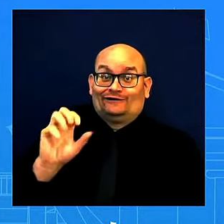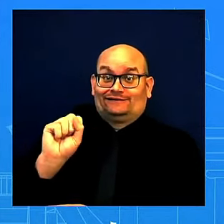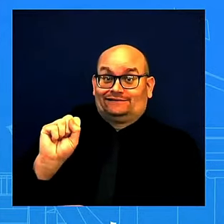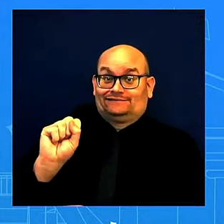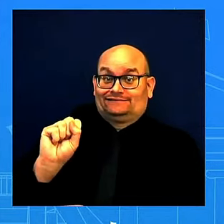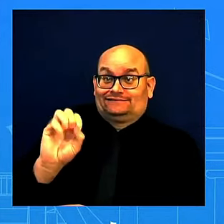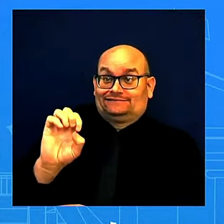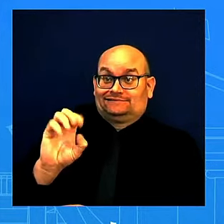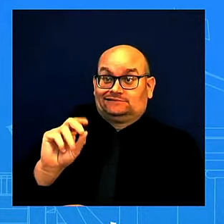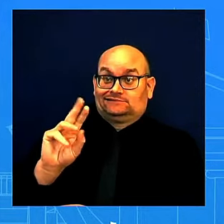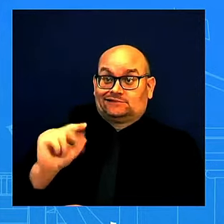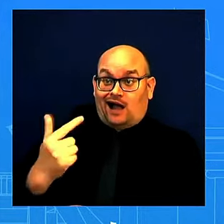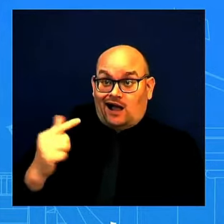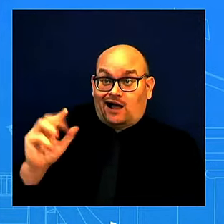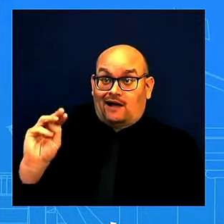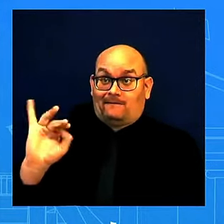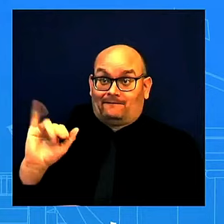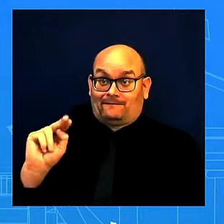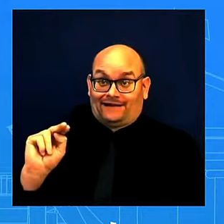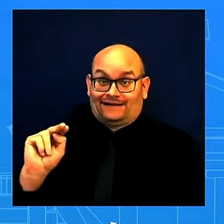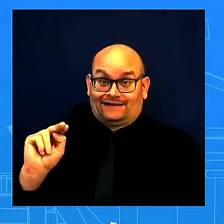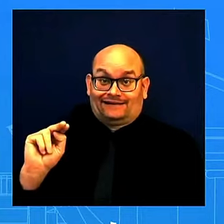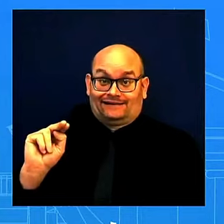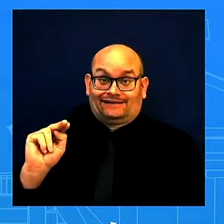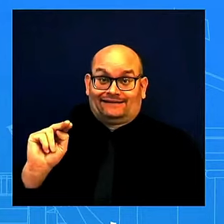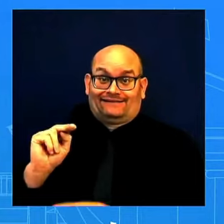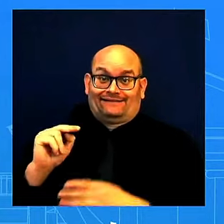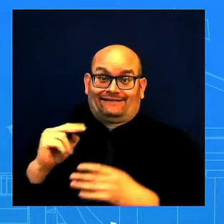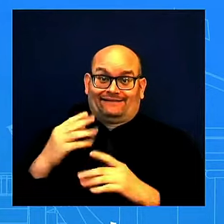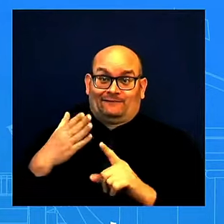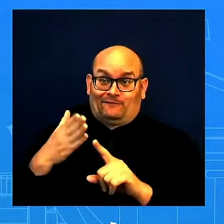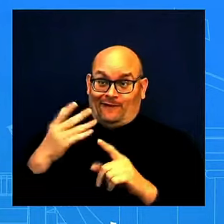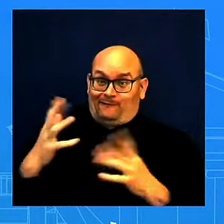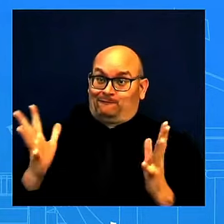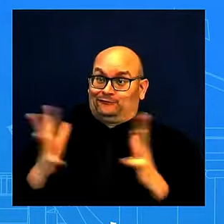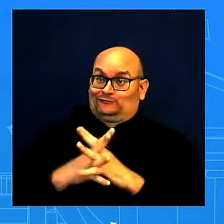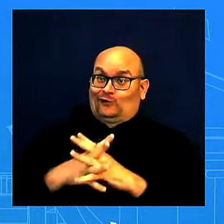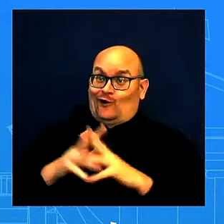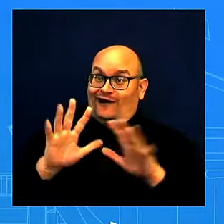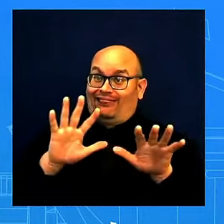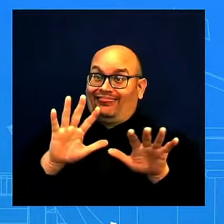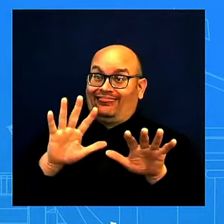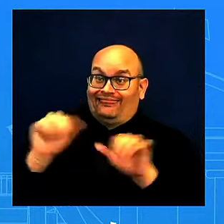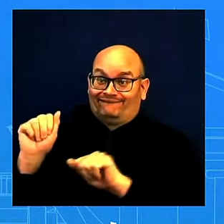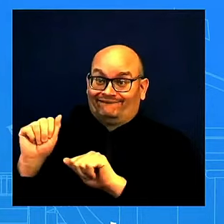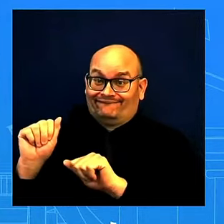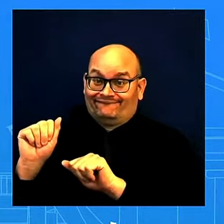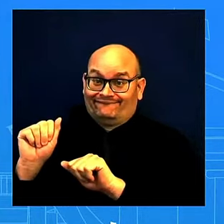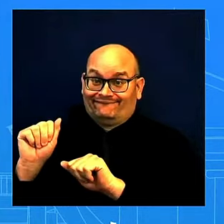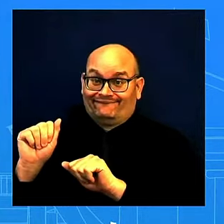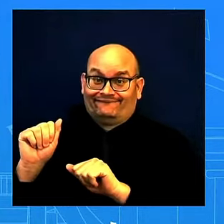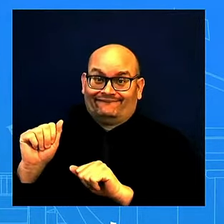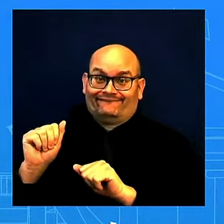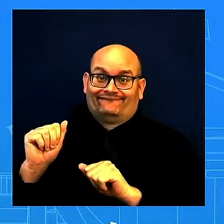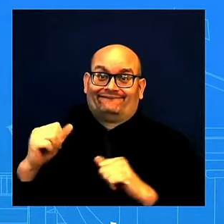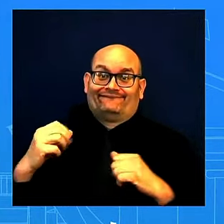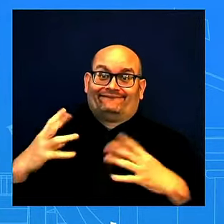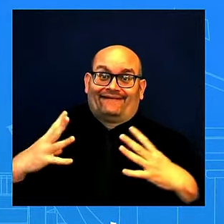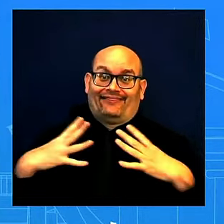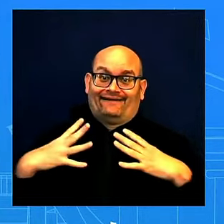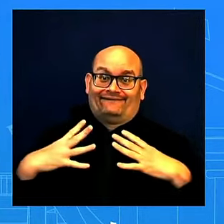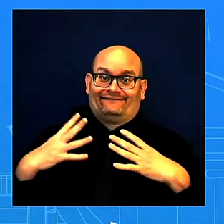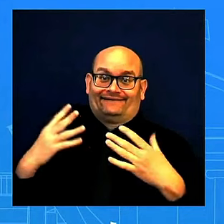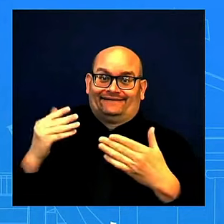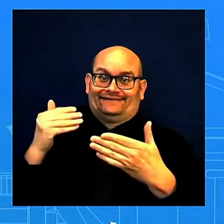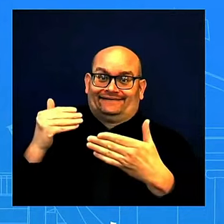before you head out to maternity leave. Sorry, I hope I didn't. She's like on her smartphone. But we wanted